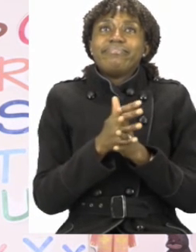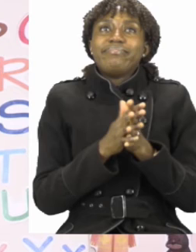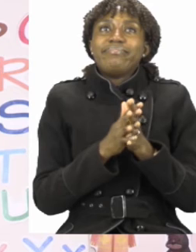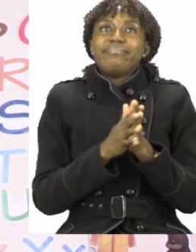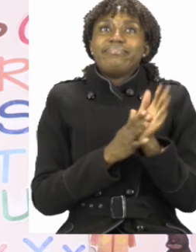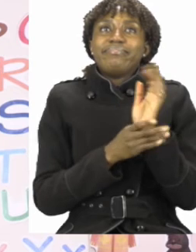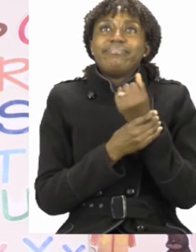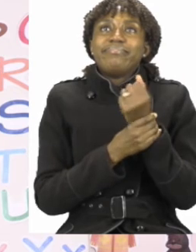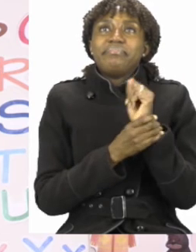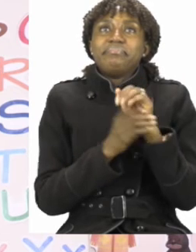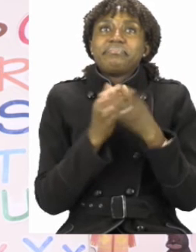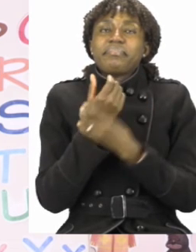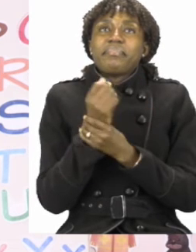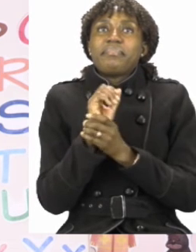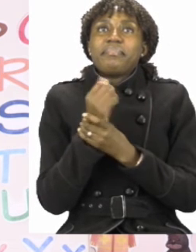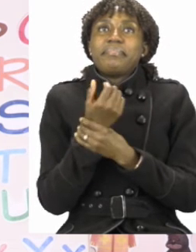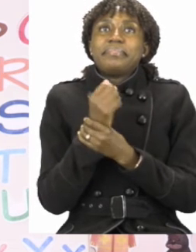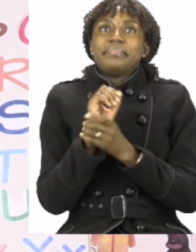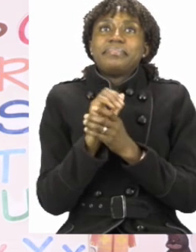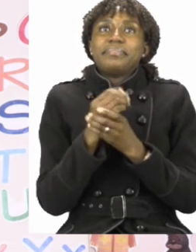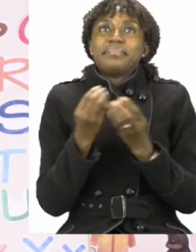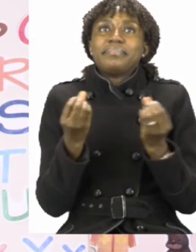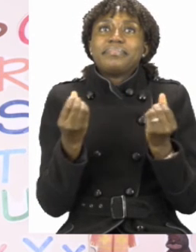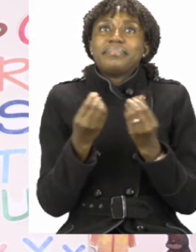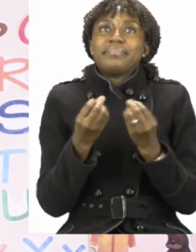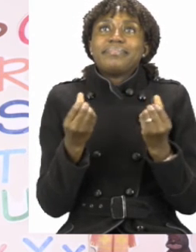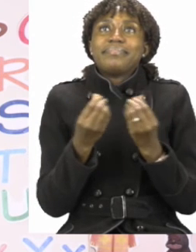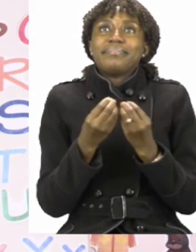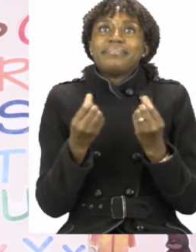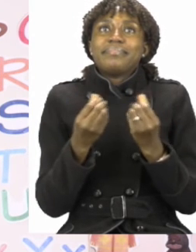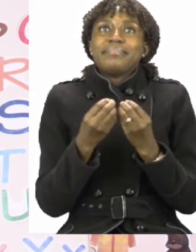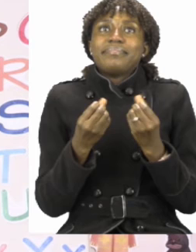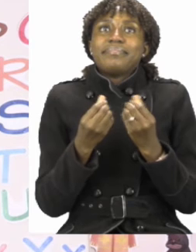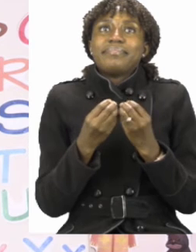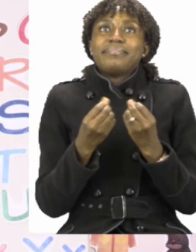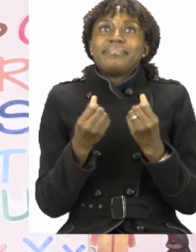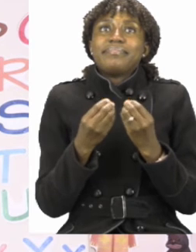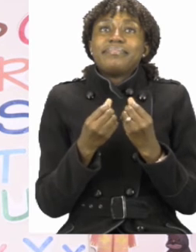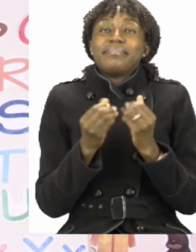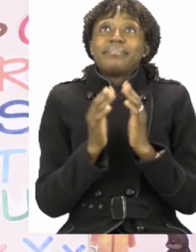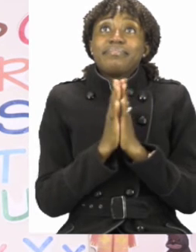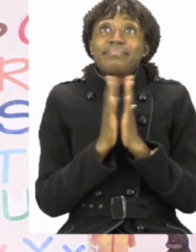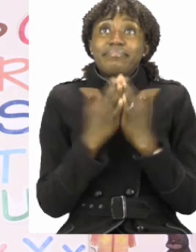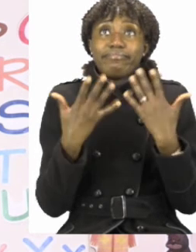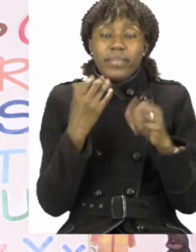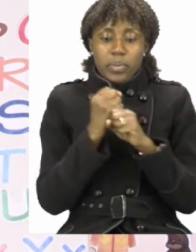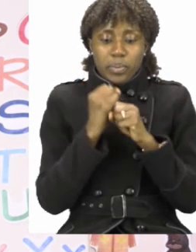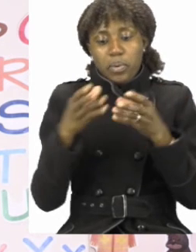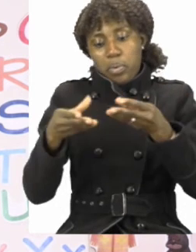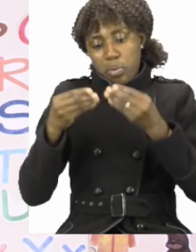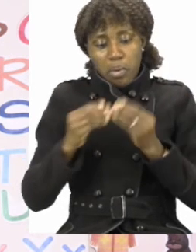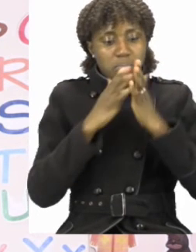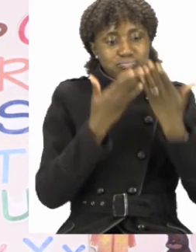on our wrists and our fingertips too. Make sure that your hands are dry